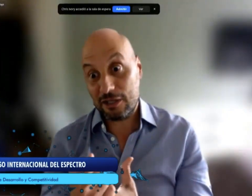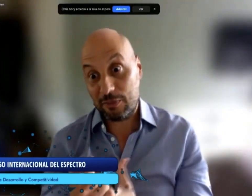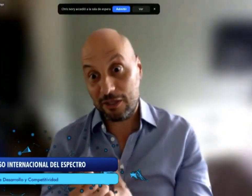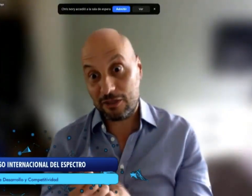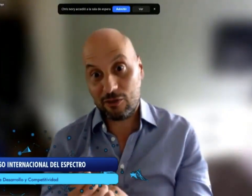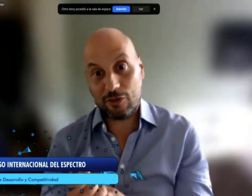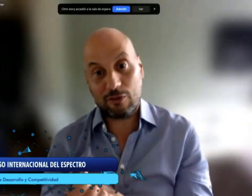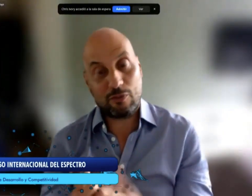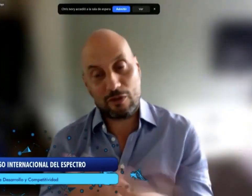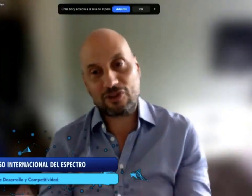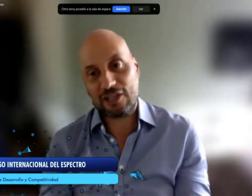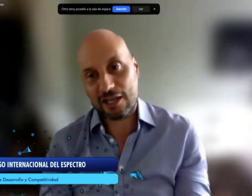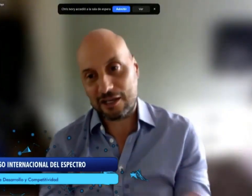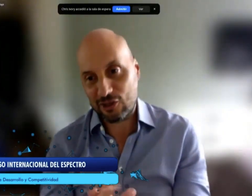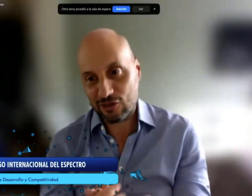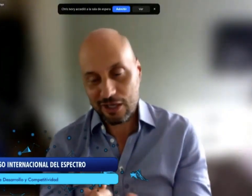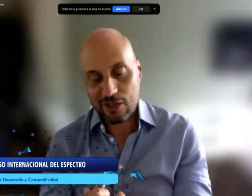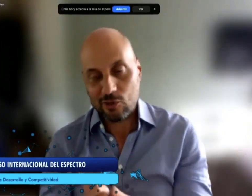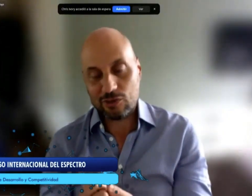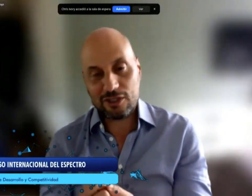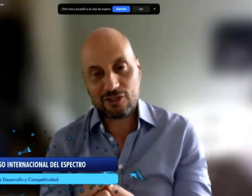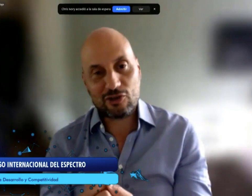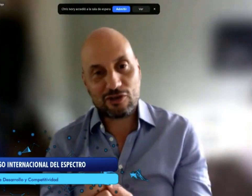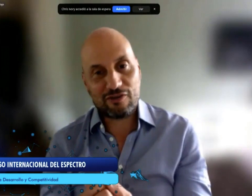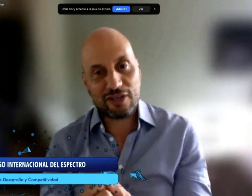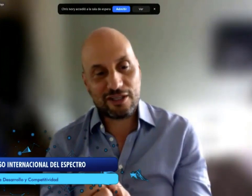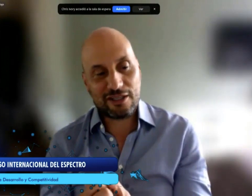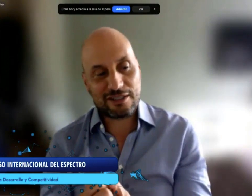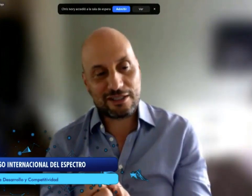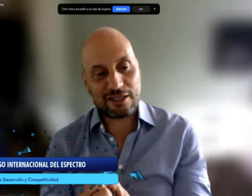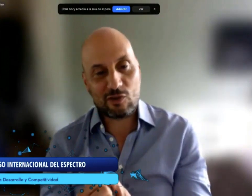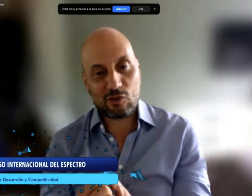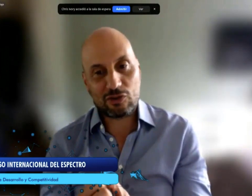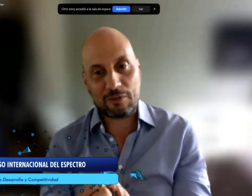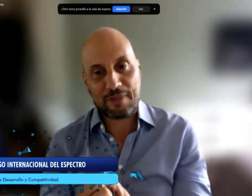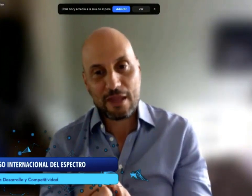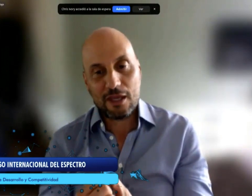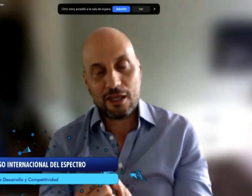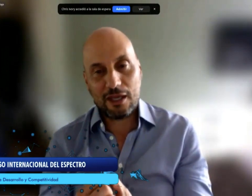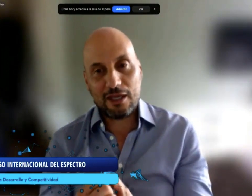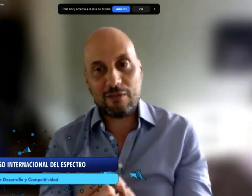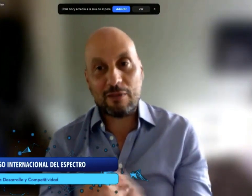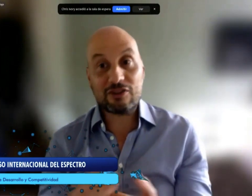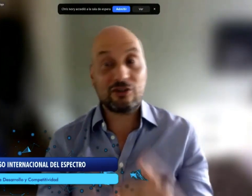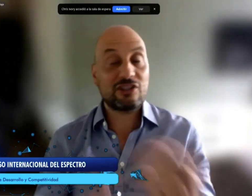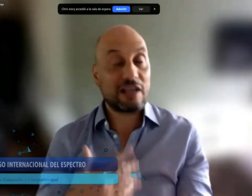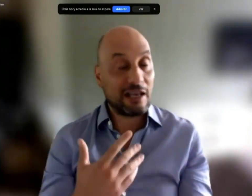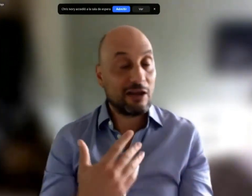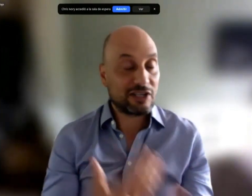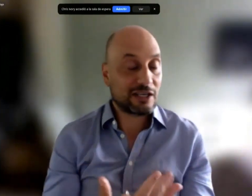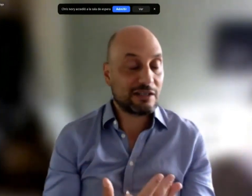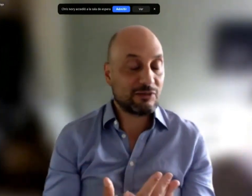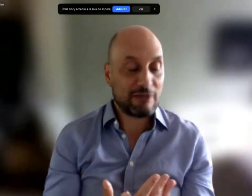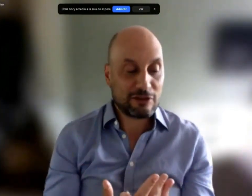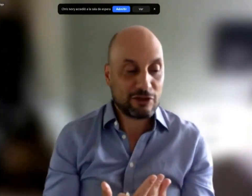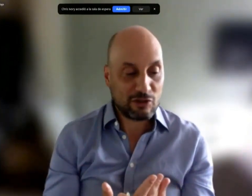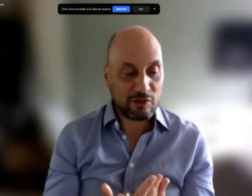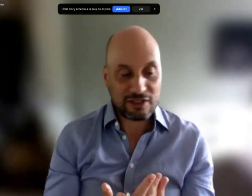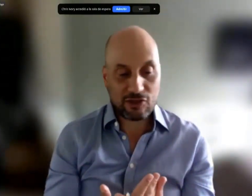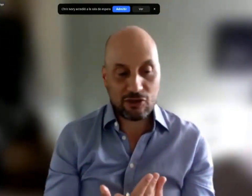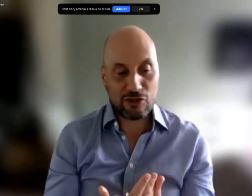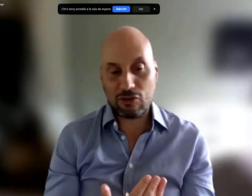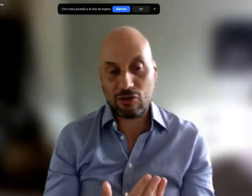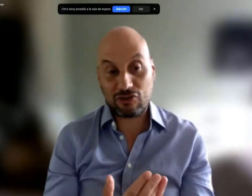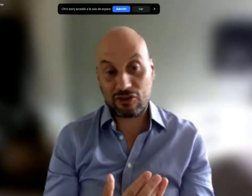the time when we're defining the spectrum or at least in the region. You are the reference frame. So, there. Thank you. Thank you very much.